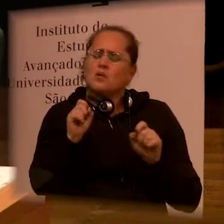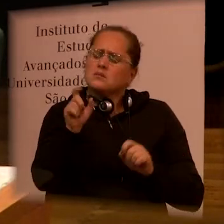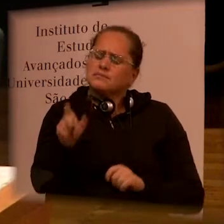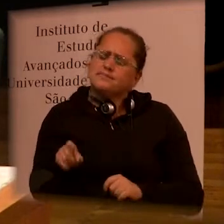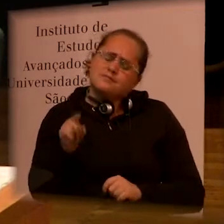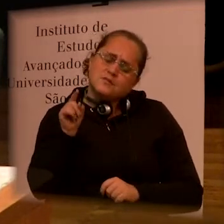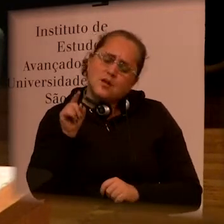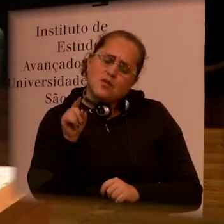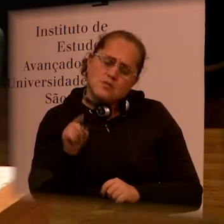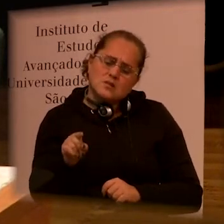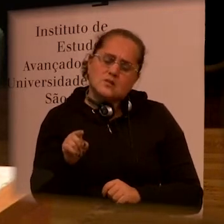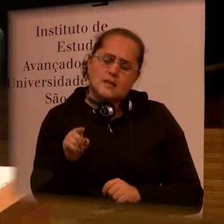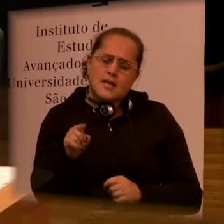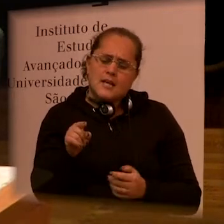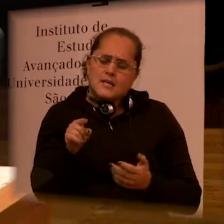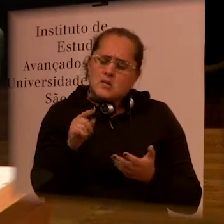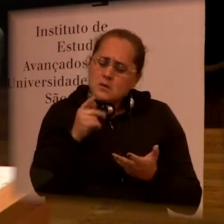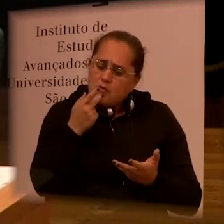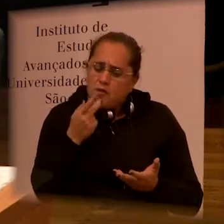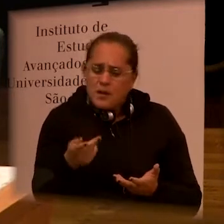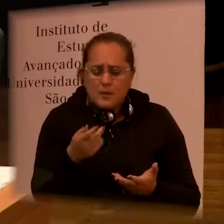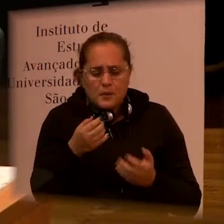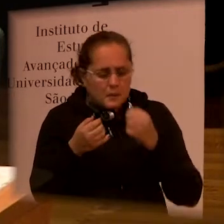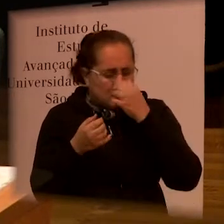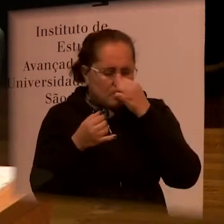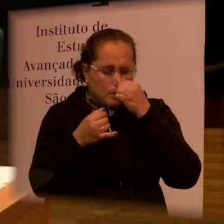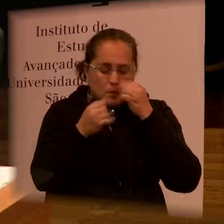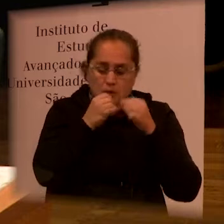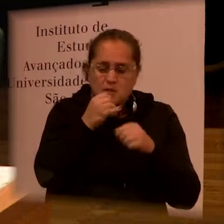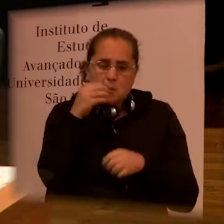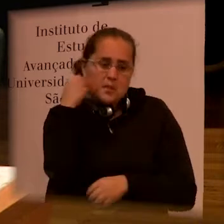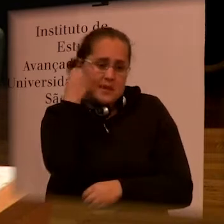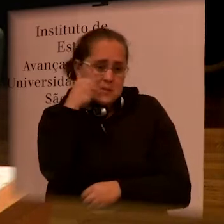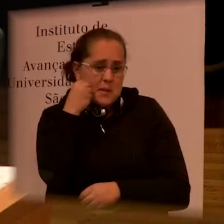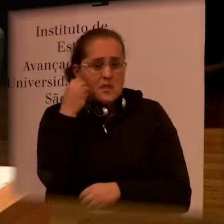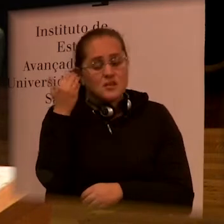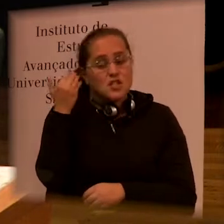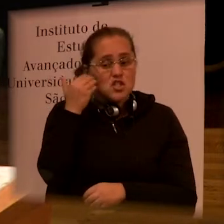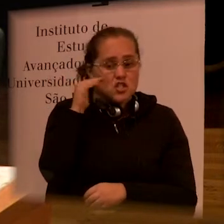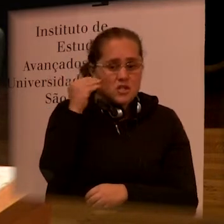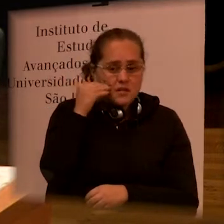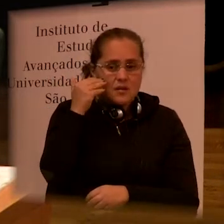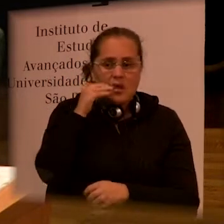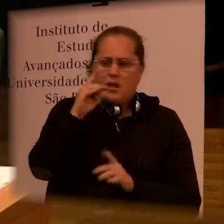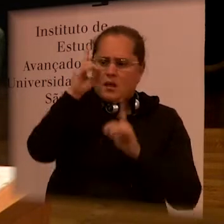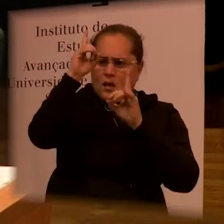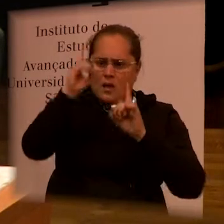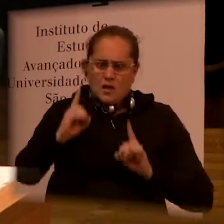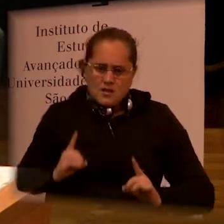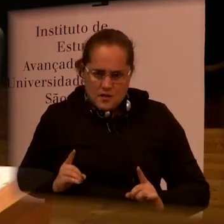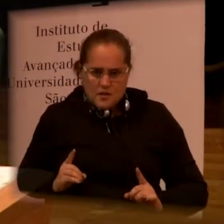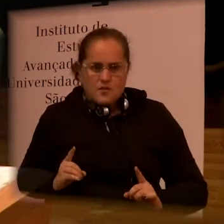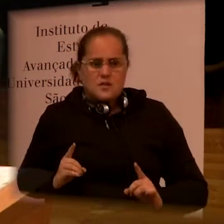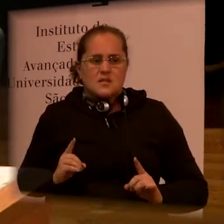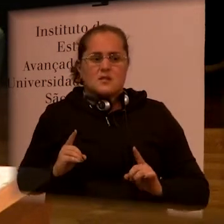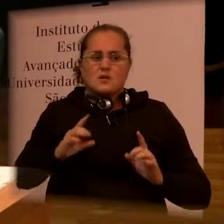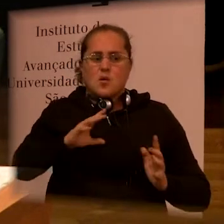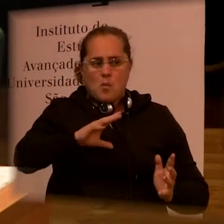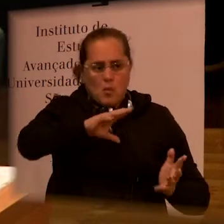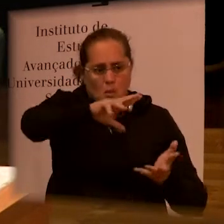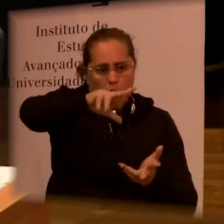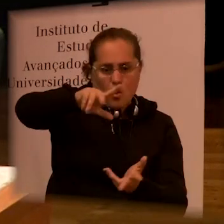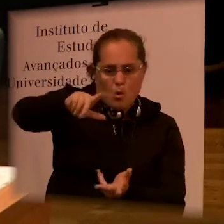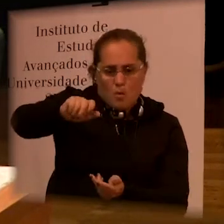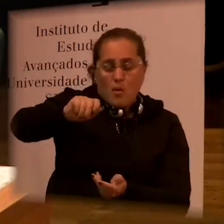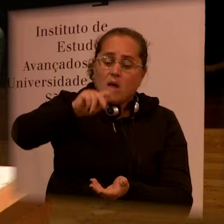to talk to tell us more that this experience of understanding the disability as a global